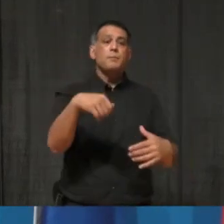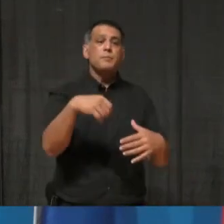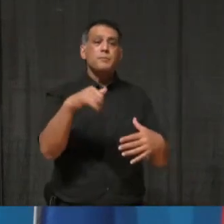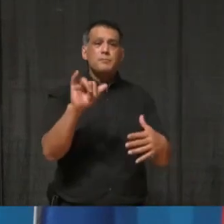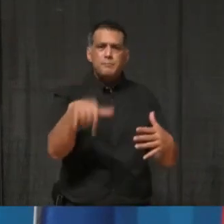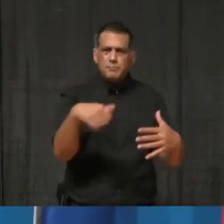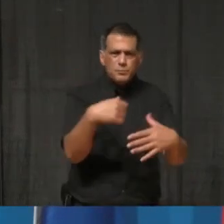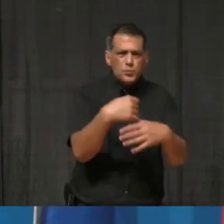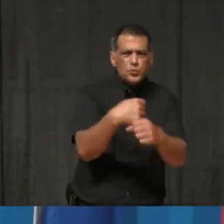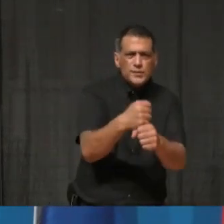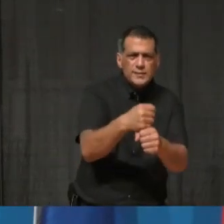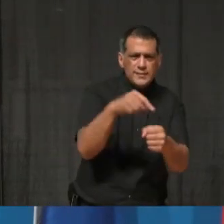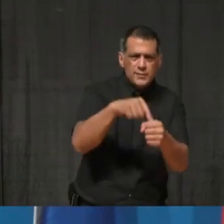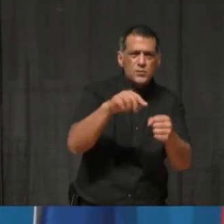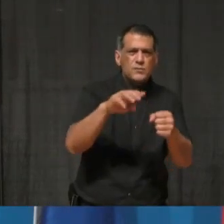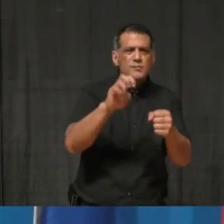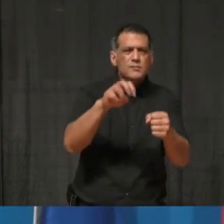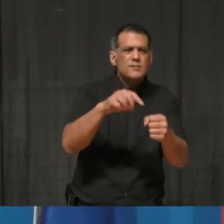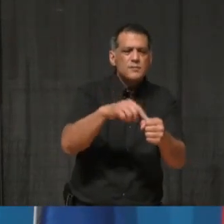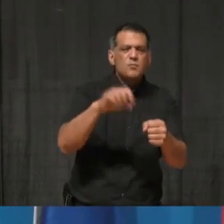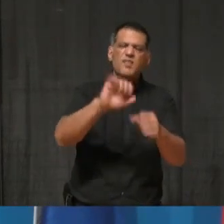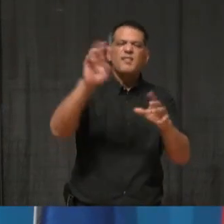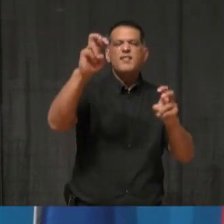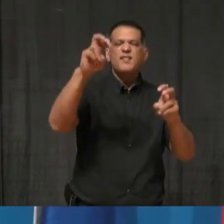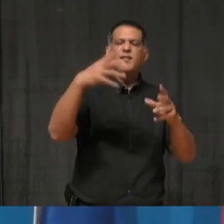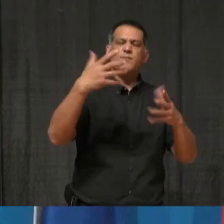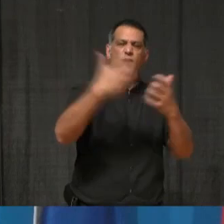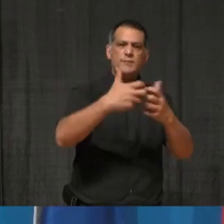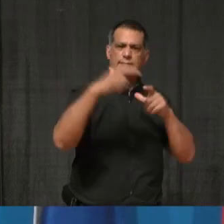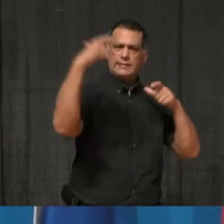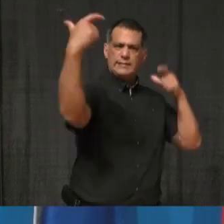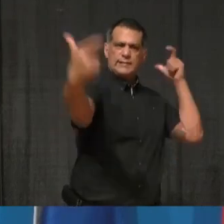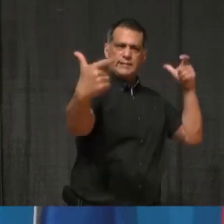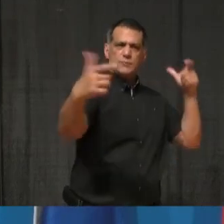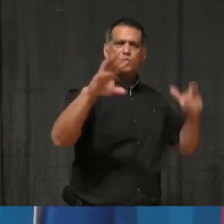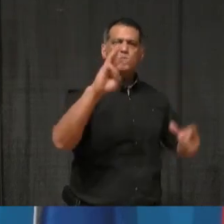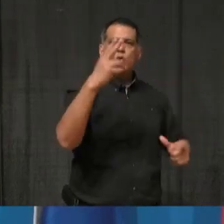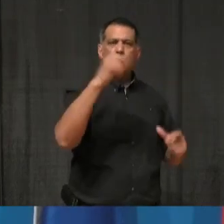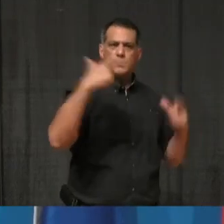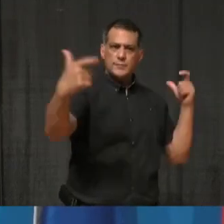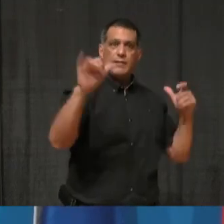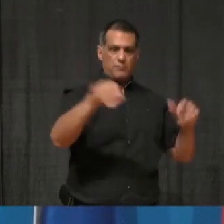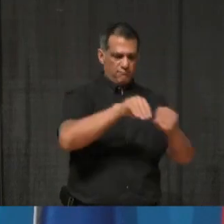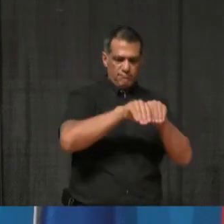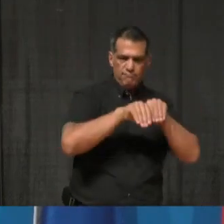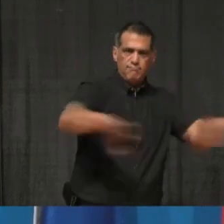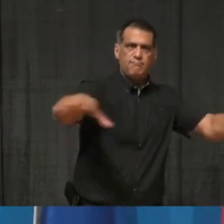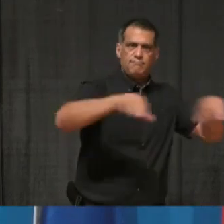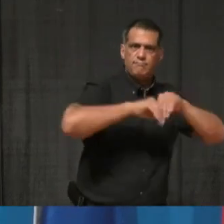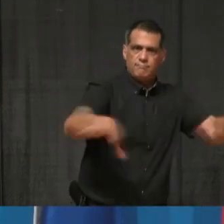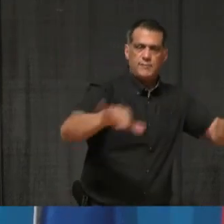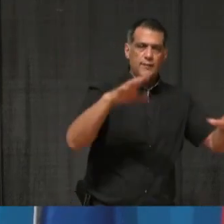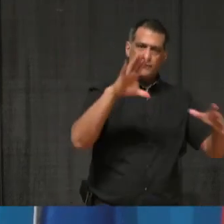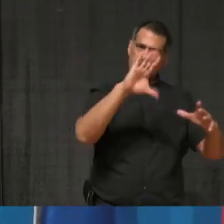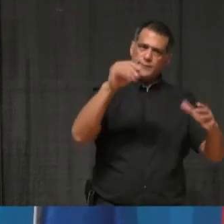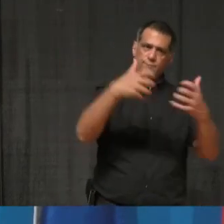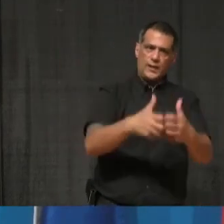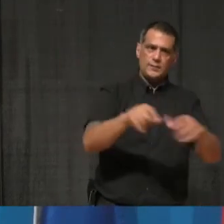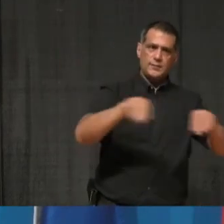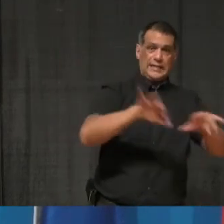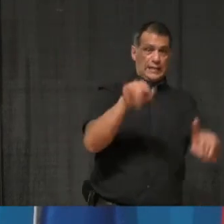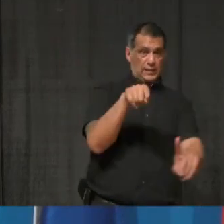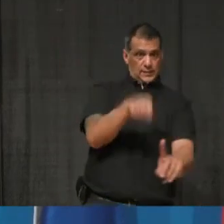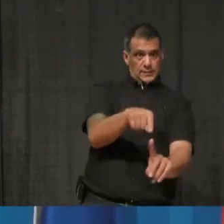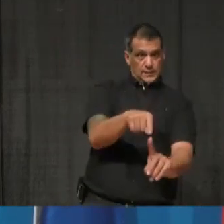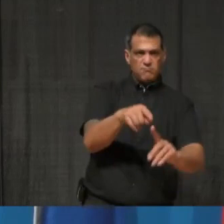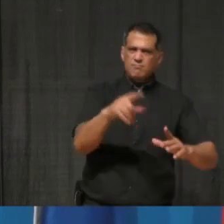warehouses, services. These are high-risk sectors for us to see workplace outbreaks, and so certainly, you know, this really drives home the message that